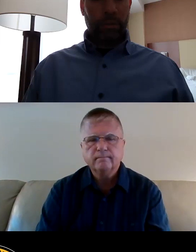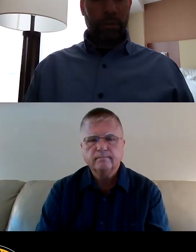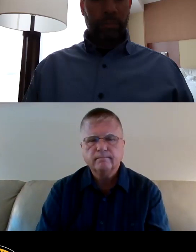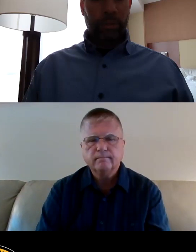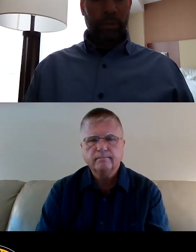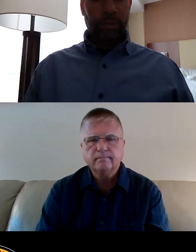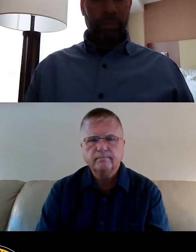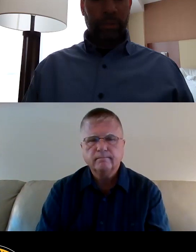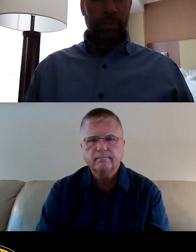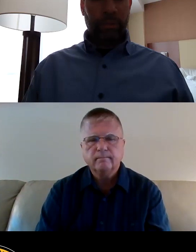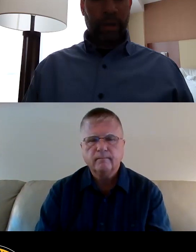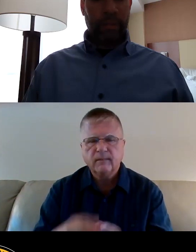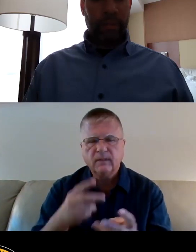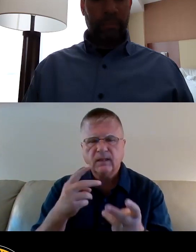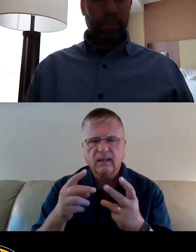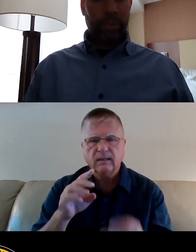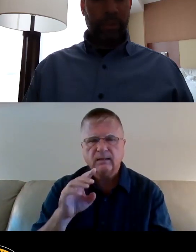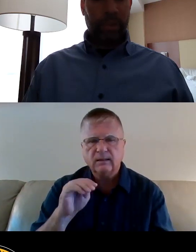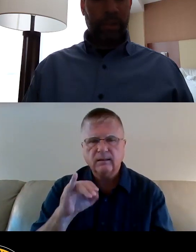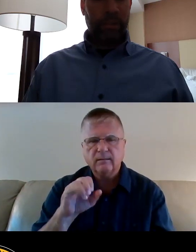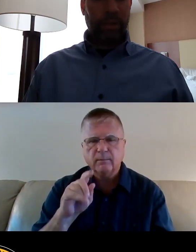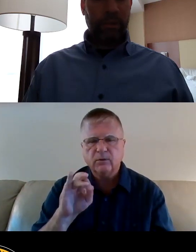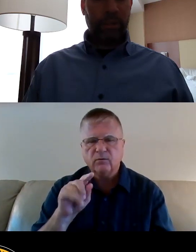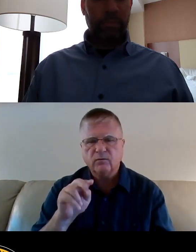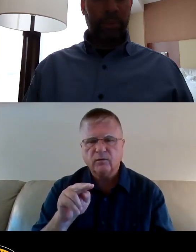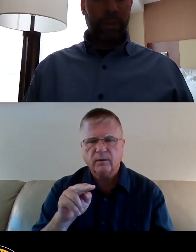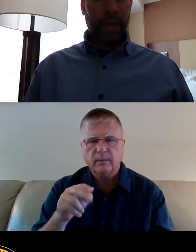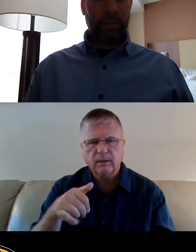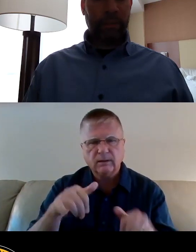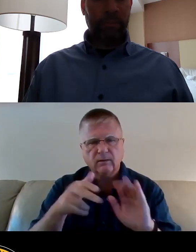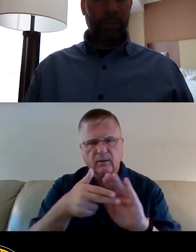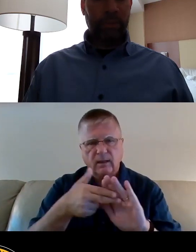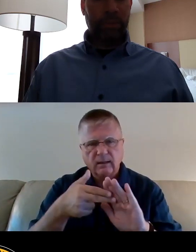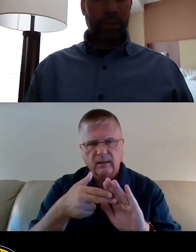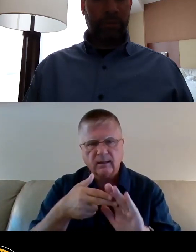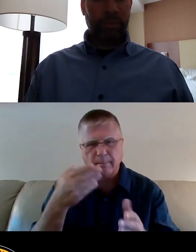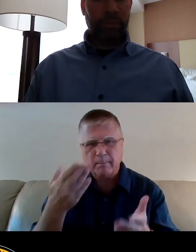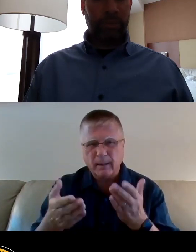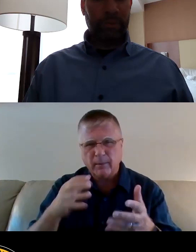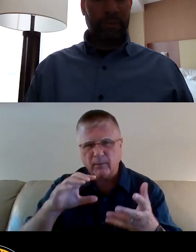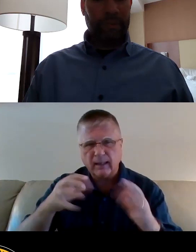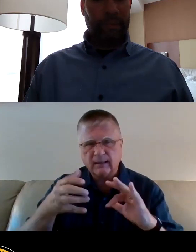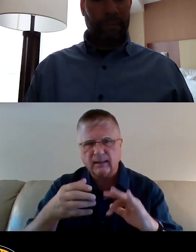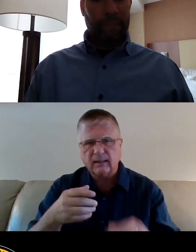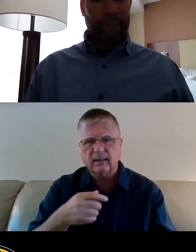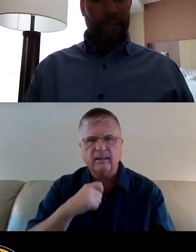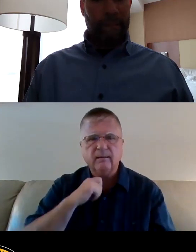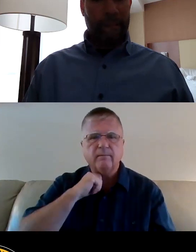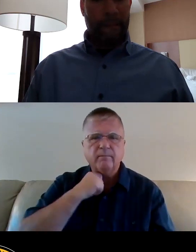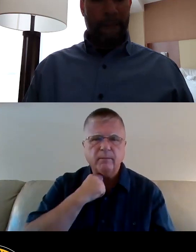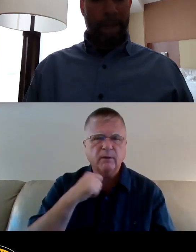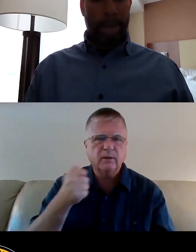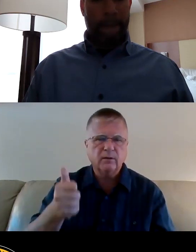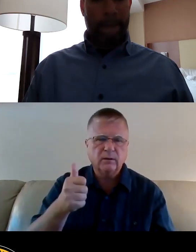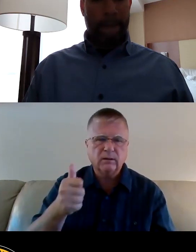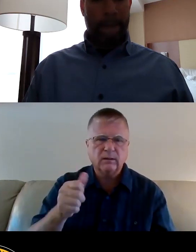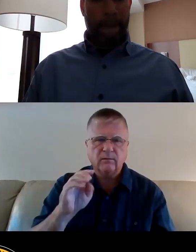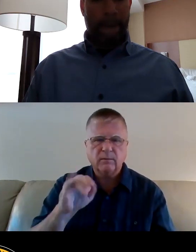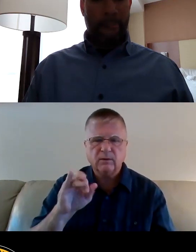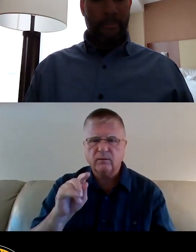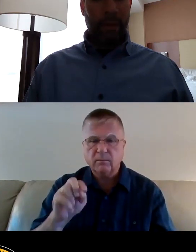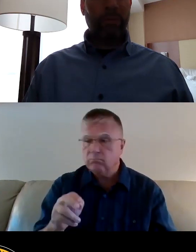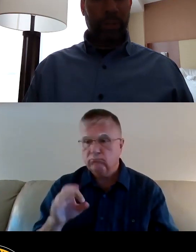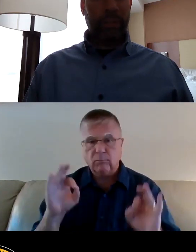I see Ms. Freeman still highlighted, but we cannot hear her. think you mute, accidentally muted yourself, Ms. Freeman. No.